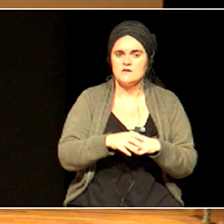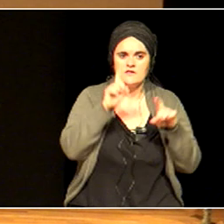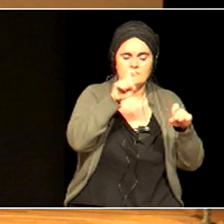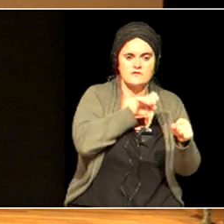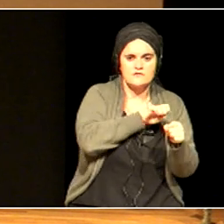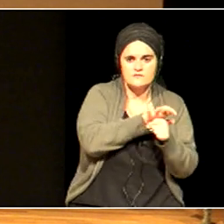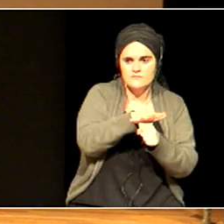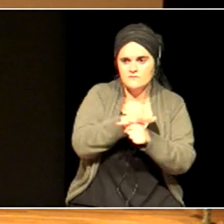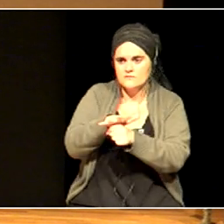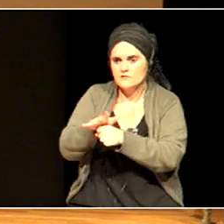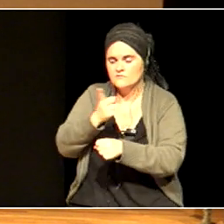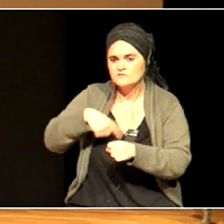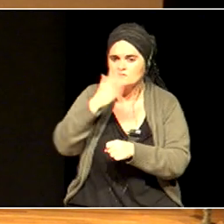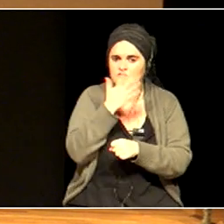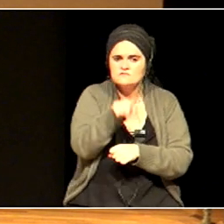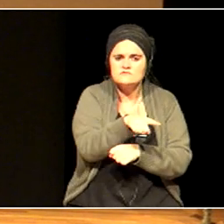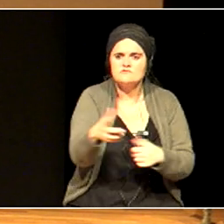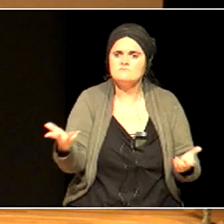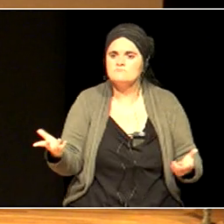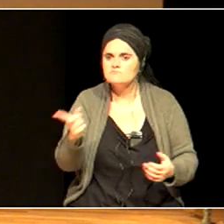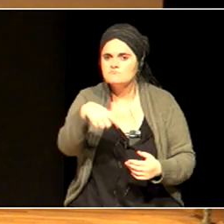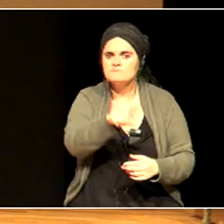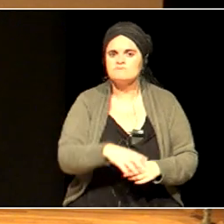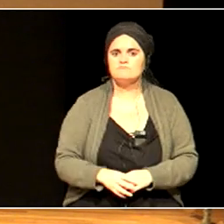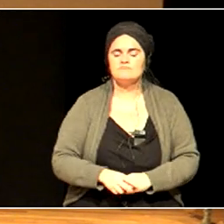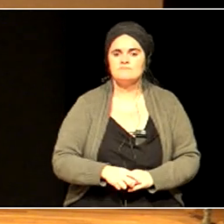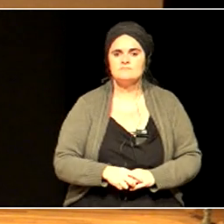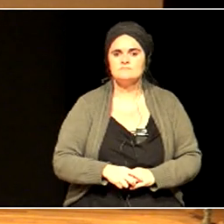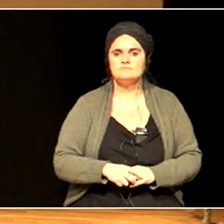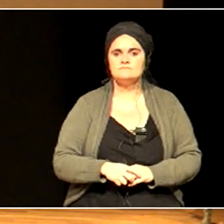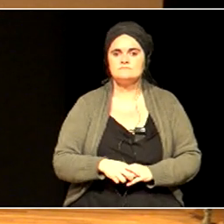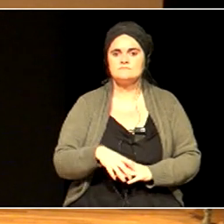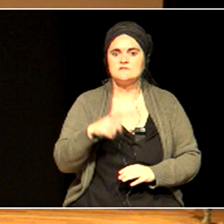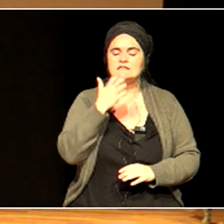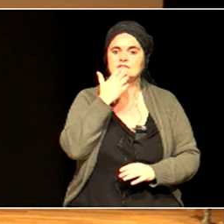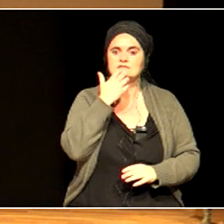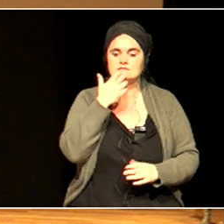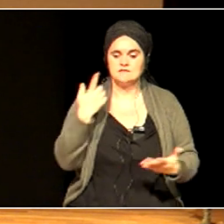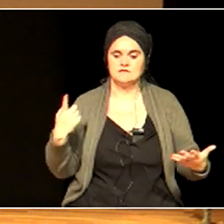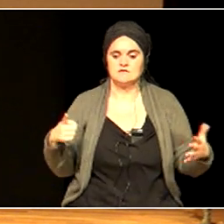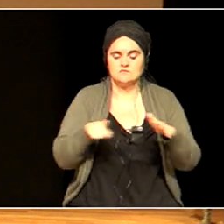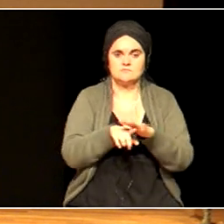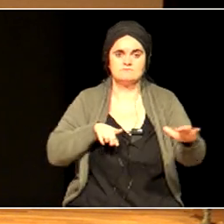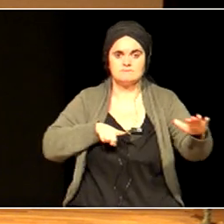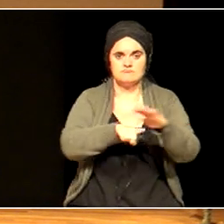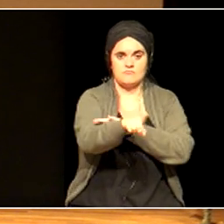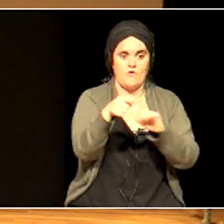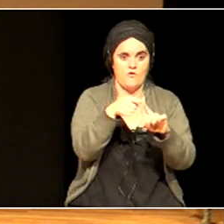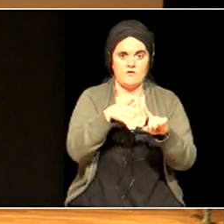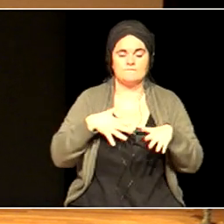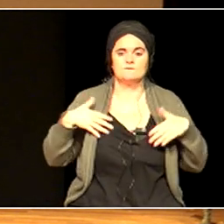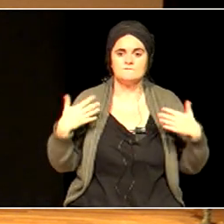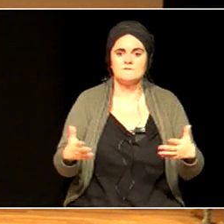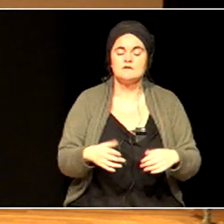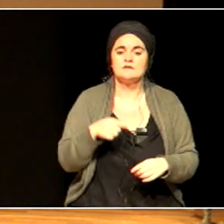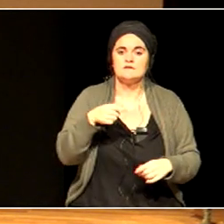So, if we want to develop inclusion, we have to connect inclusive